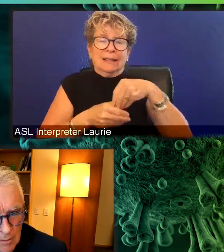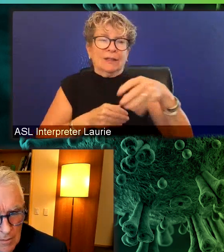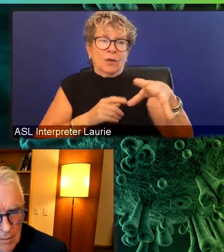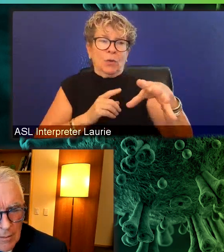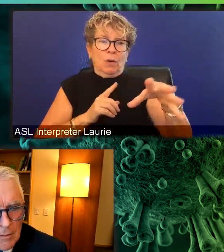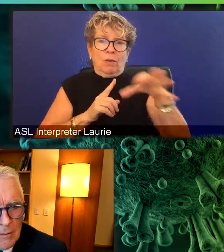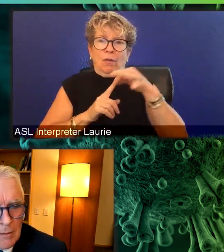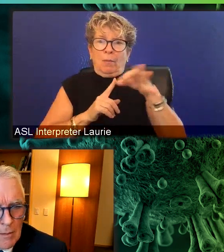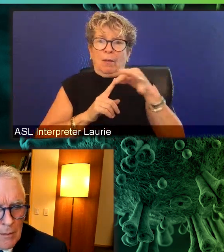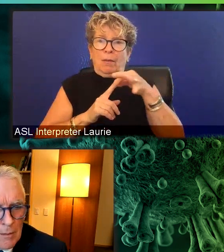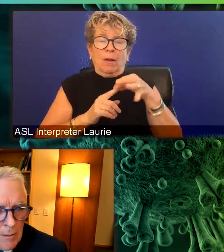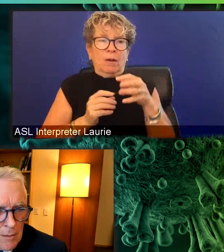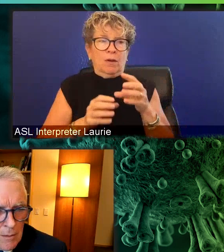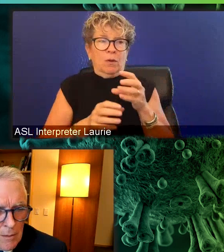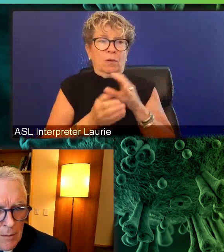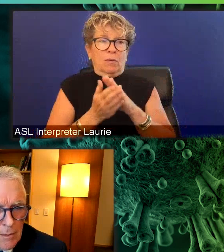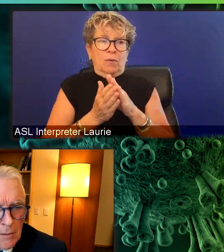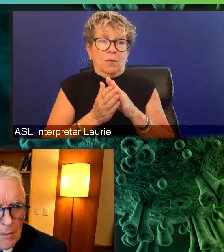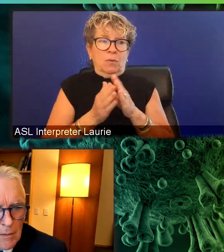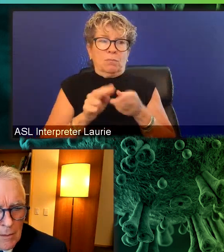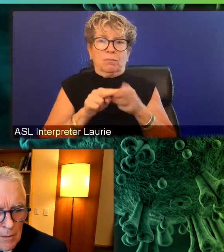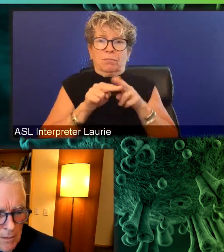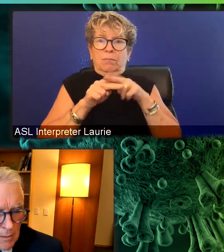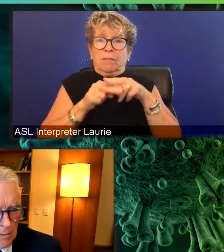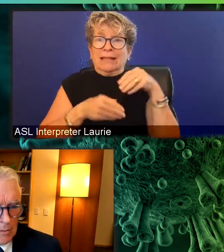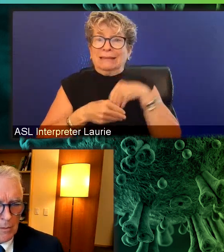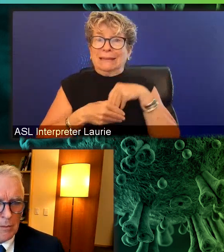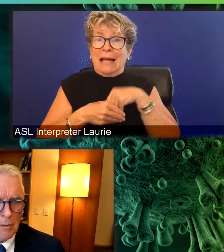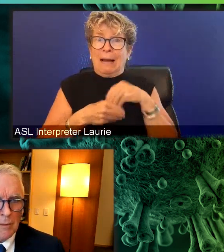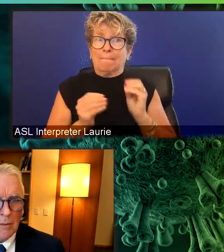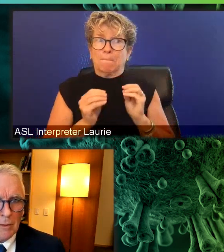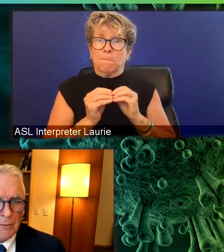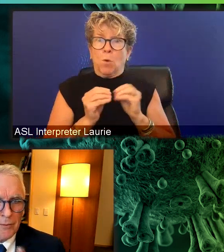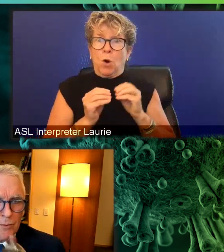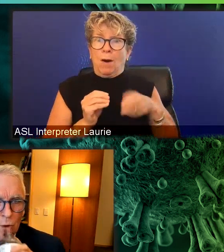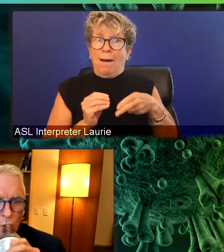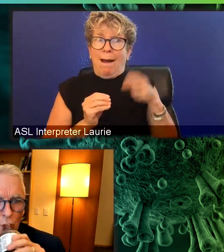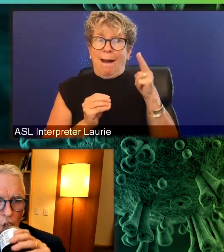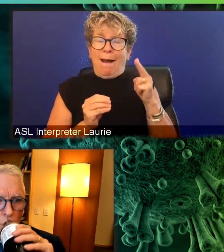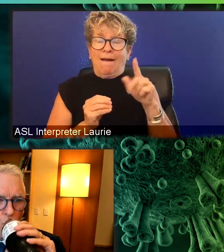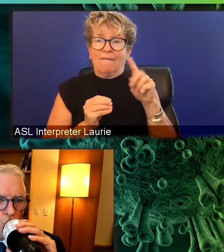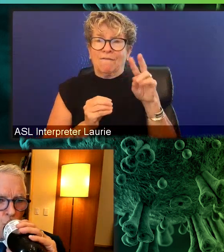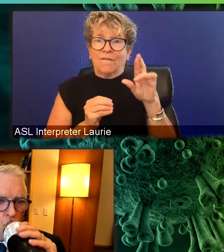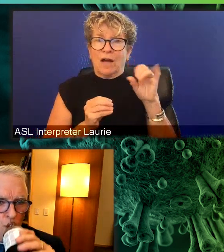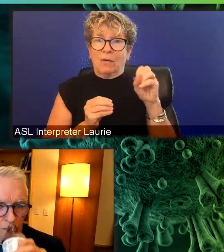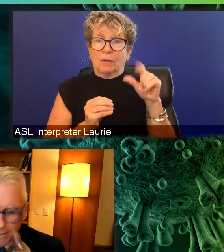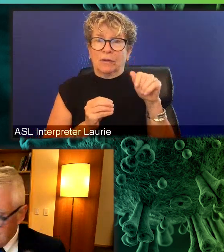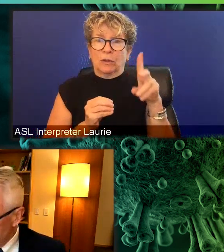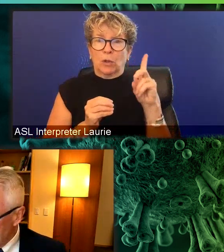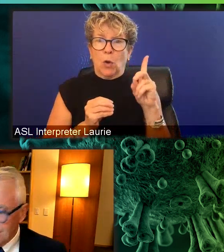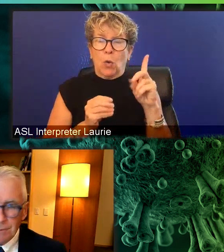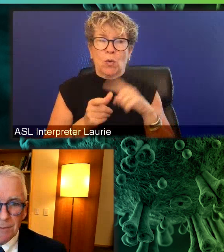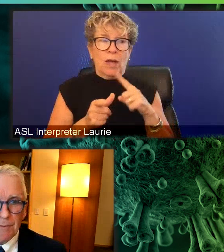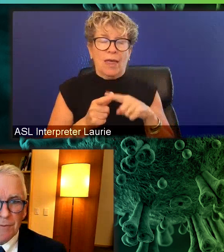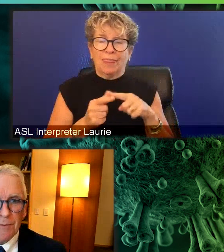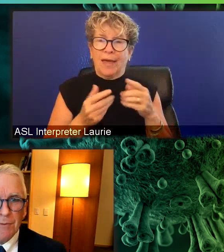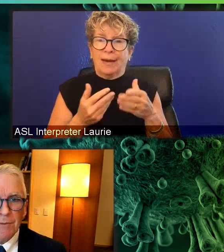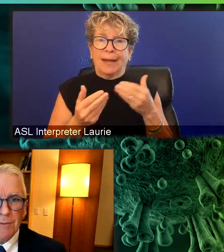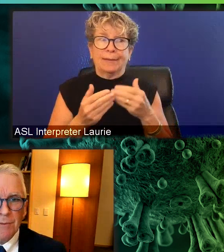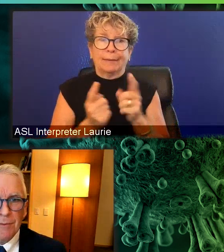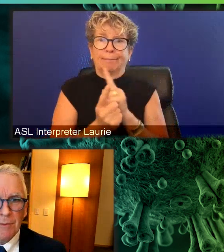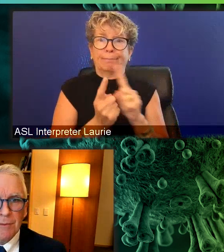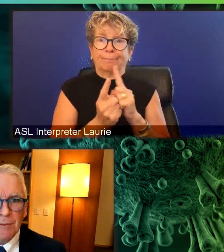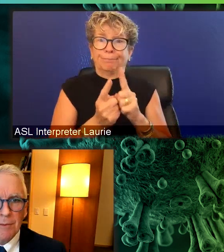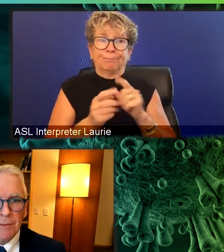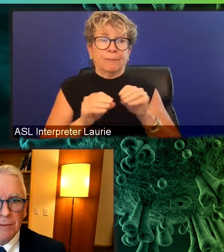earlier in the course of illness, which helps with spread as well. And, um, uh, a knock on effect there is